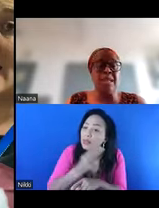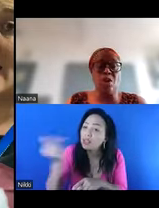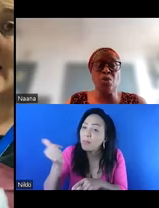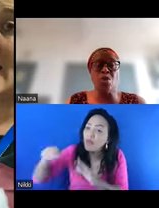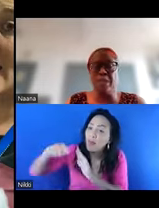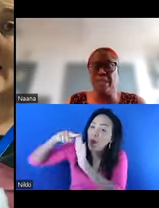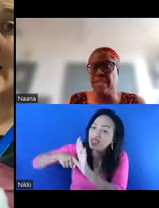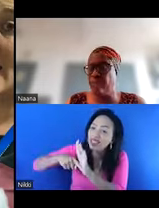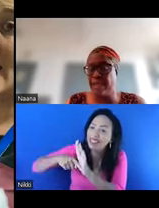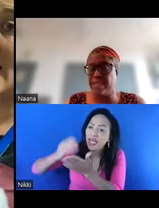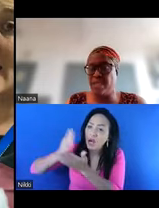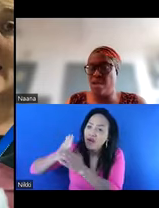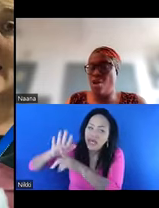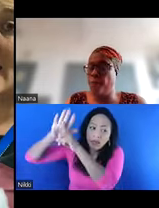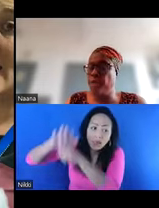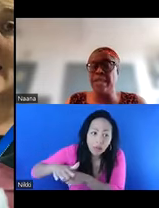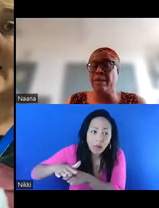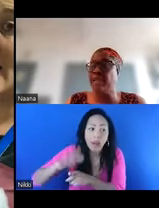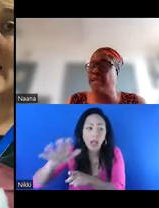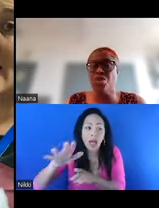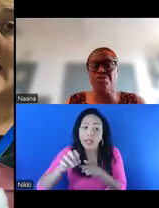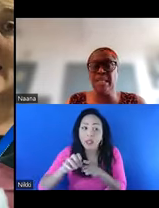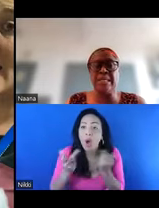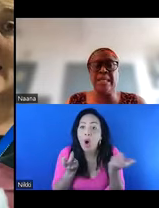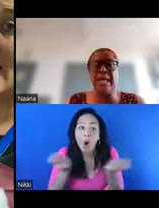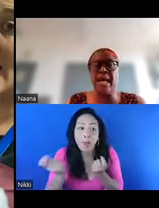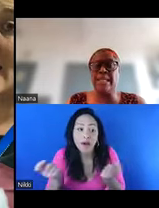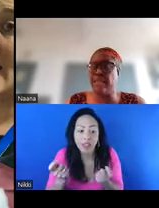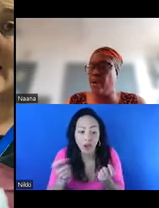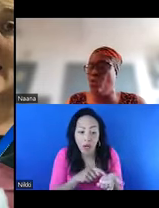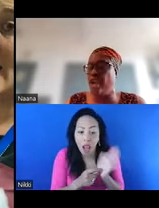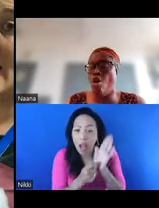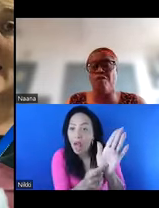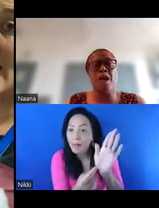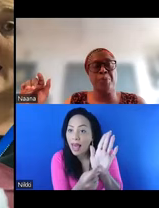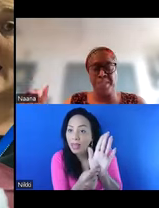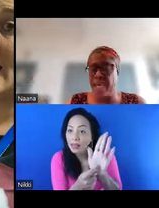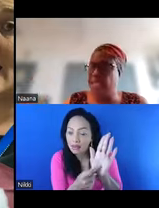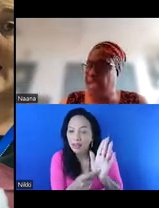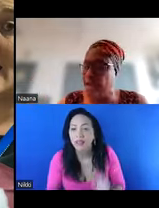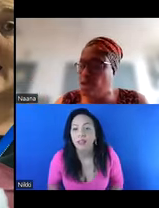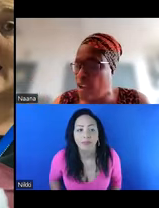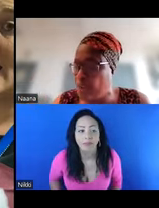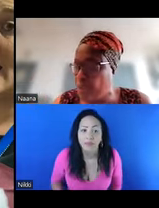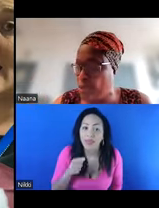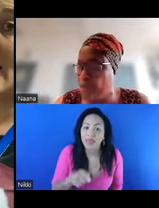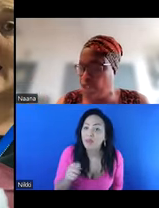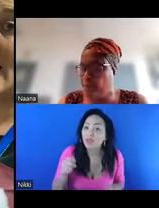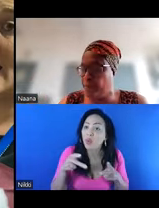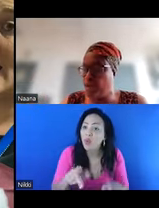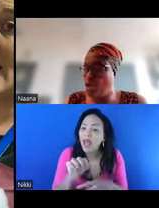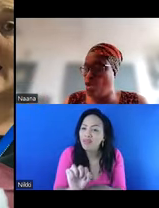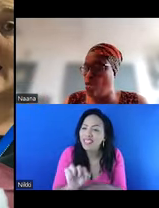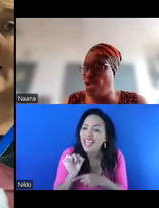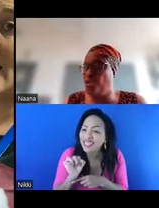and this includes the Operation Limelight. Operation Limelight was really seen as a way of protecting girls who have been through